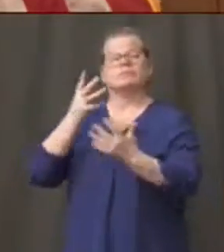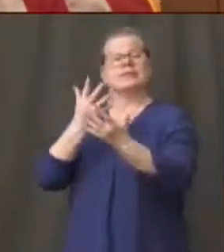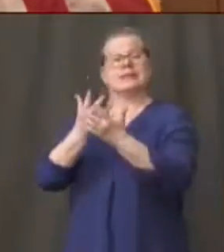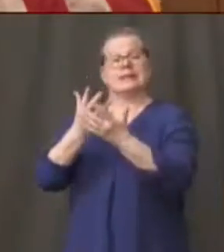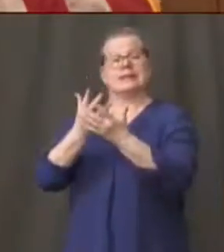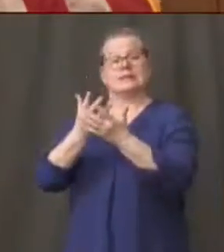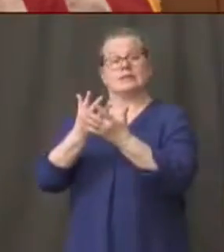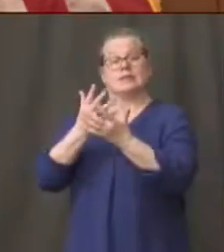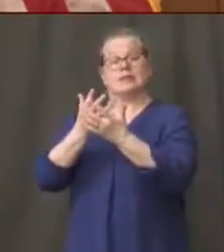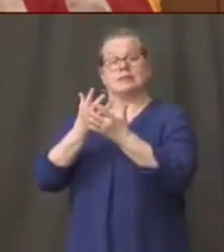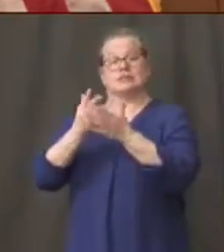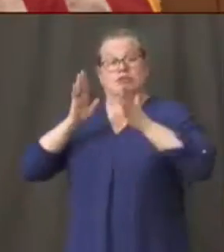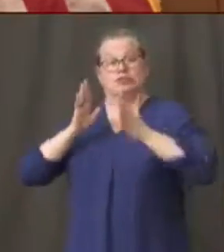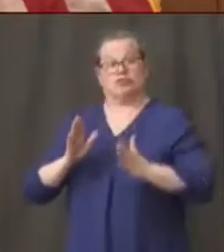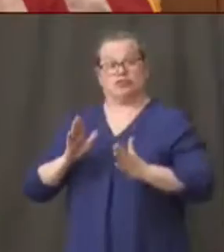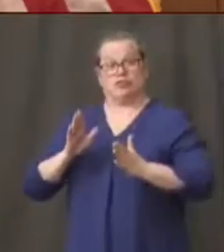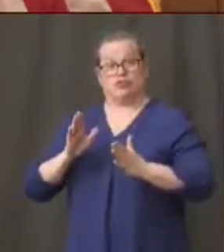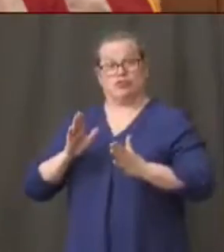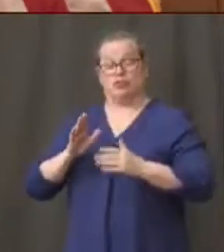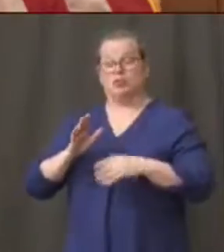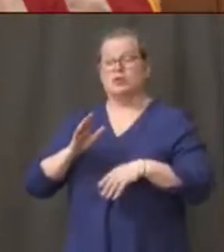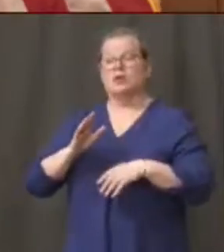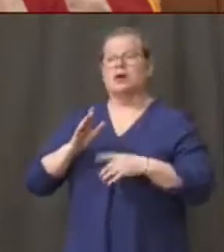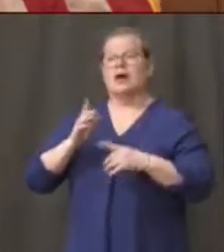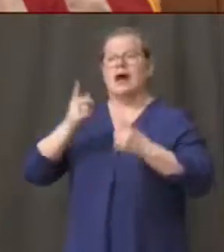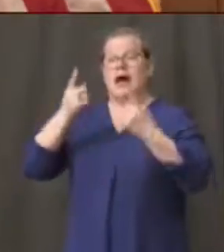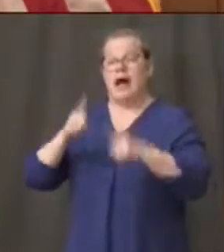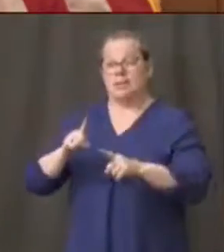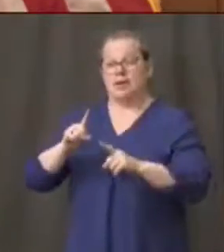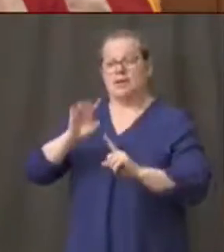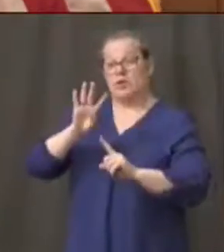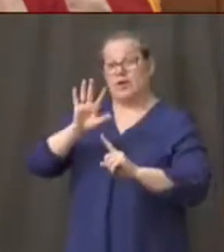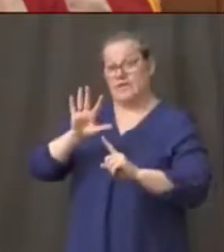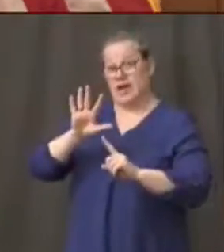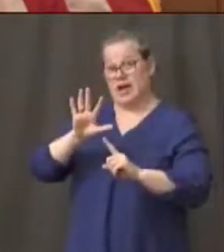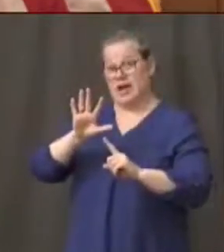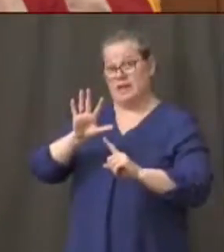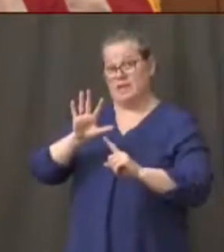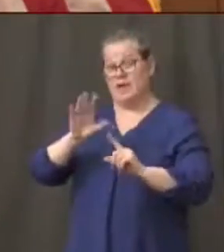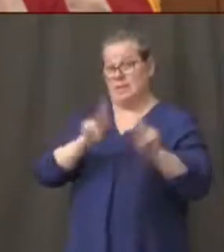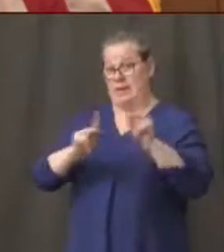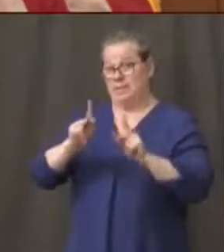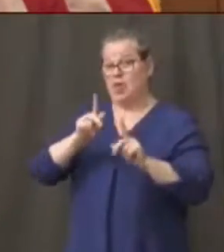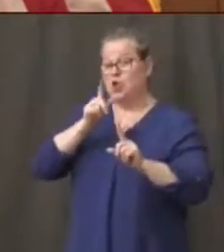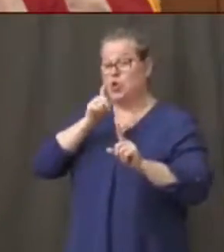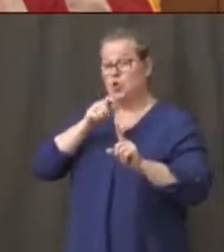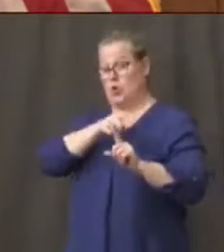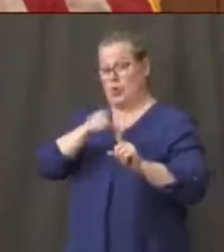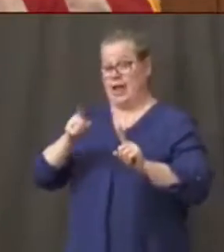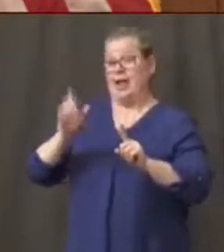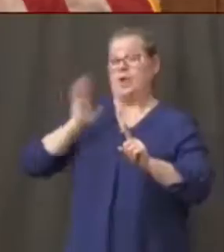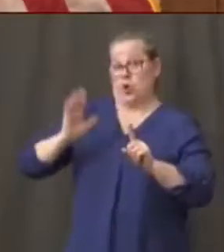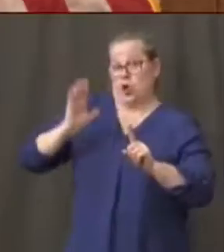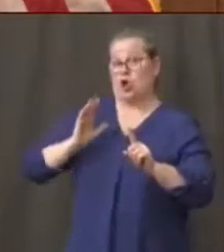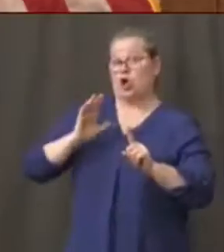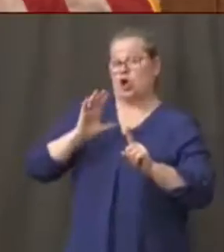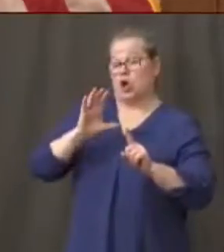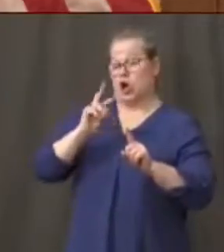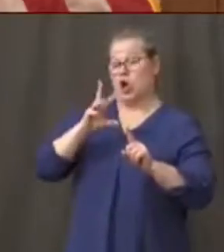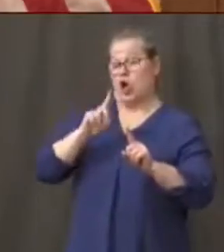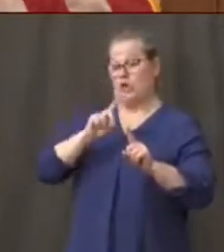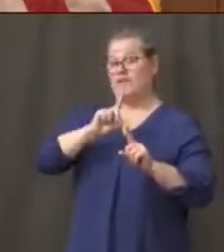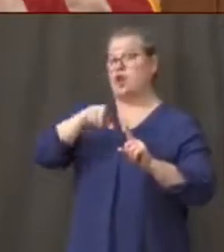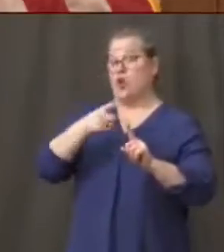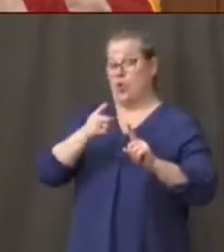reintroduced into the population that have who were once in the covet only units uh and back into